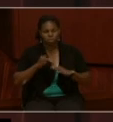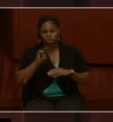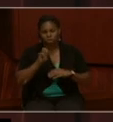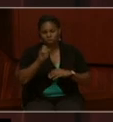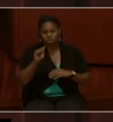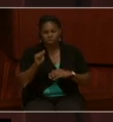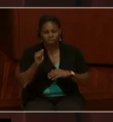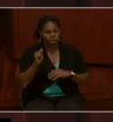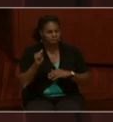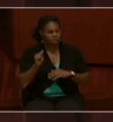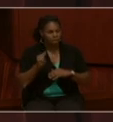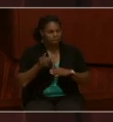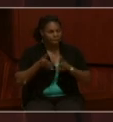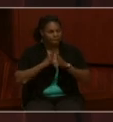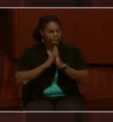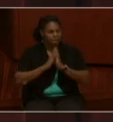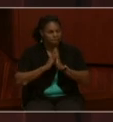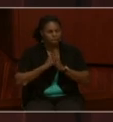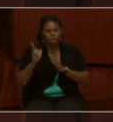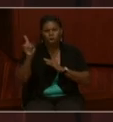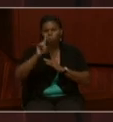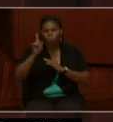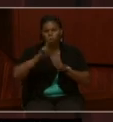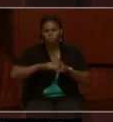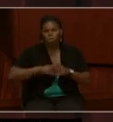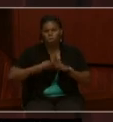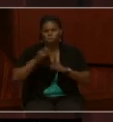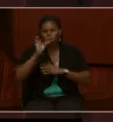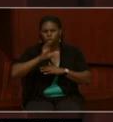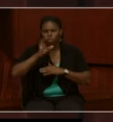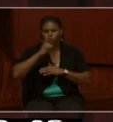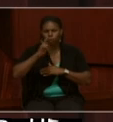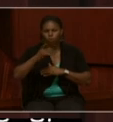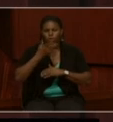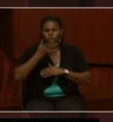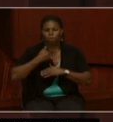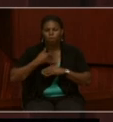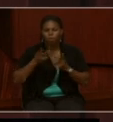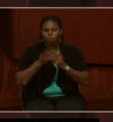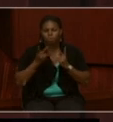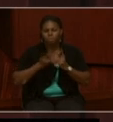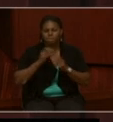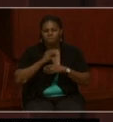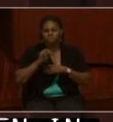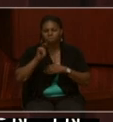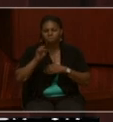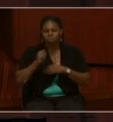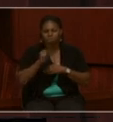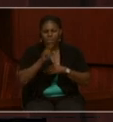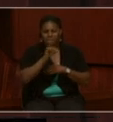has written in and asks, where would I start looking for the birthplace of the United States Navy?